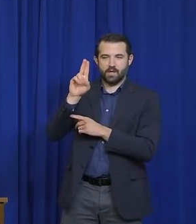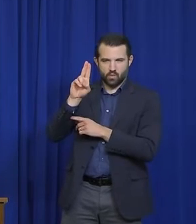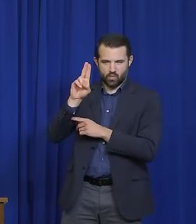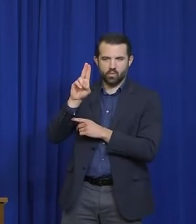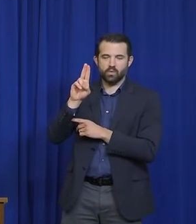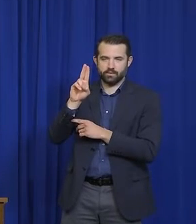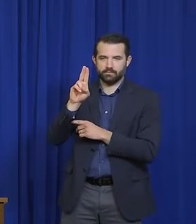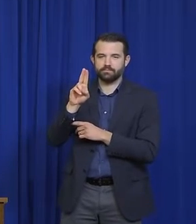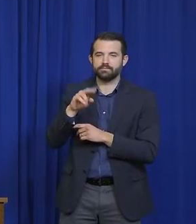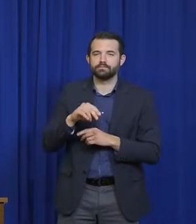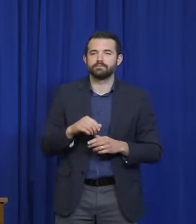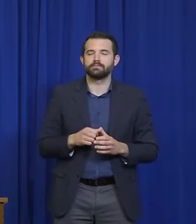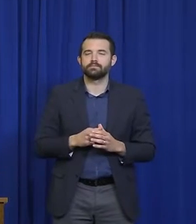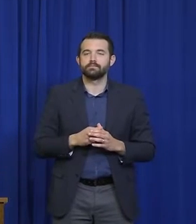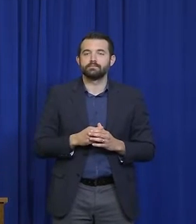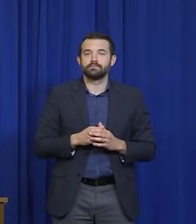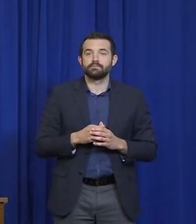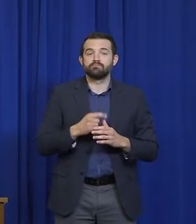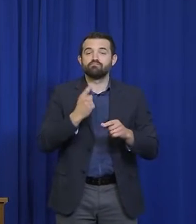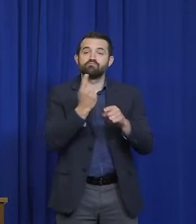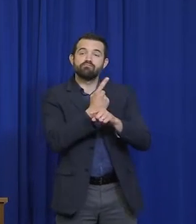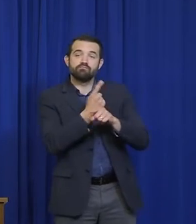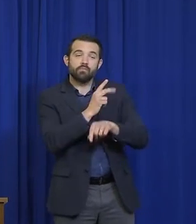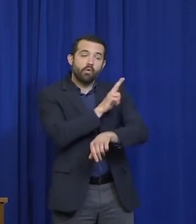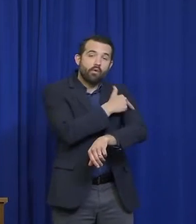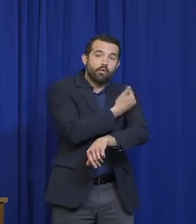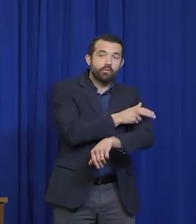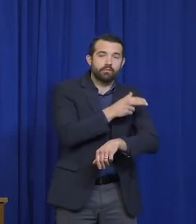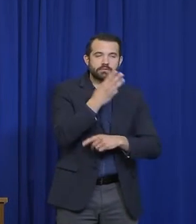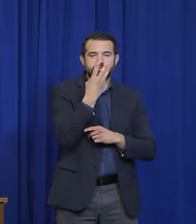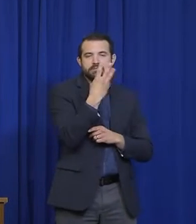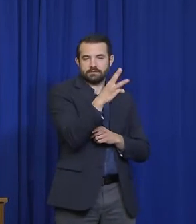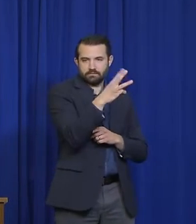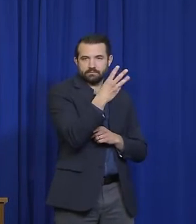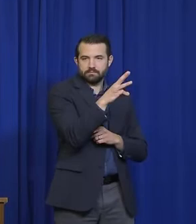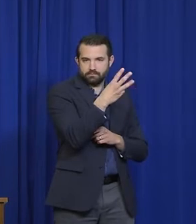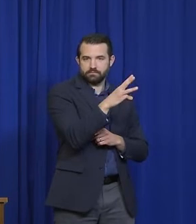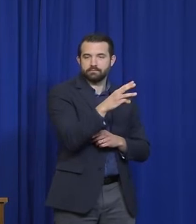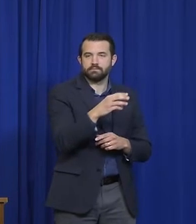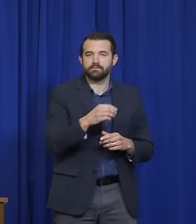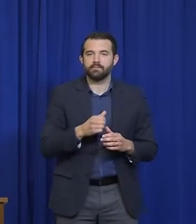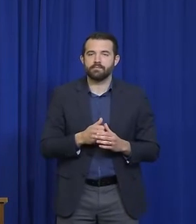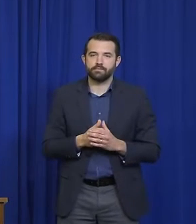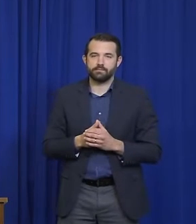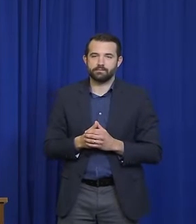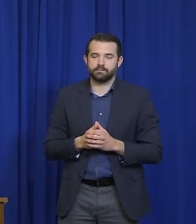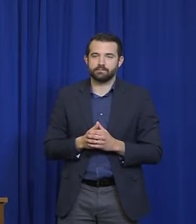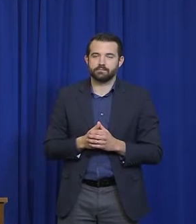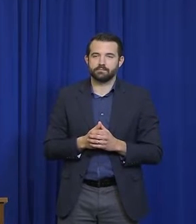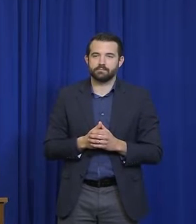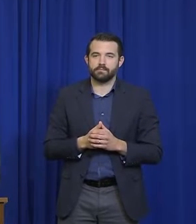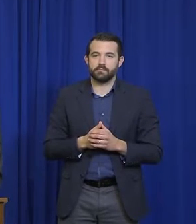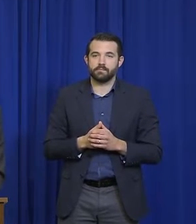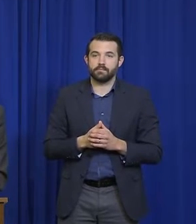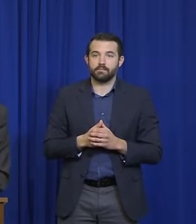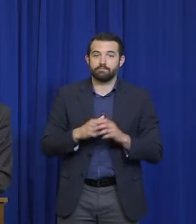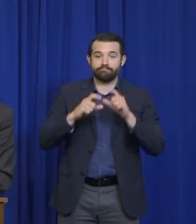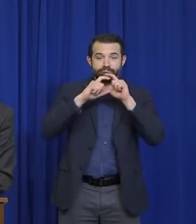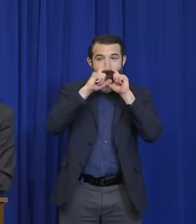and 16 individuals who are hospitalized in non-intensive care unit beds across the state.